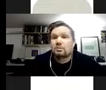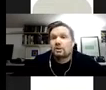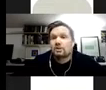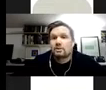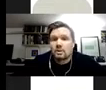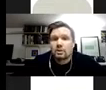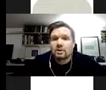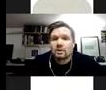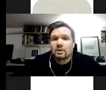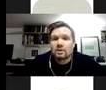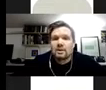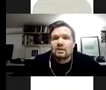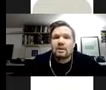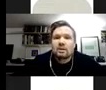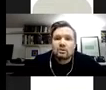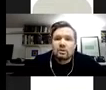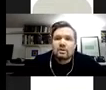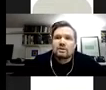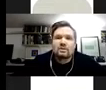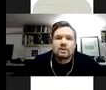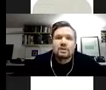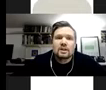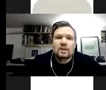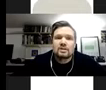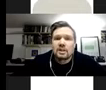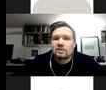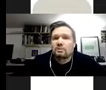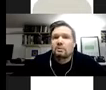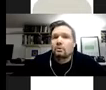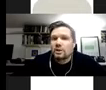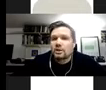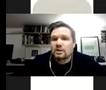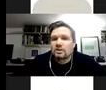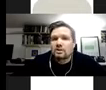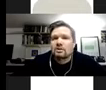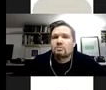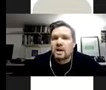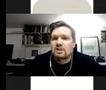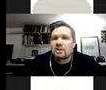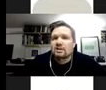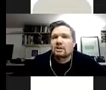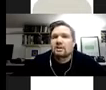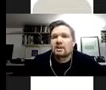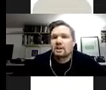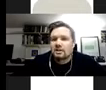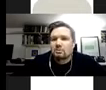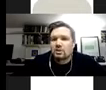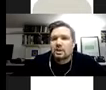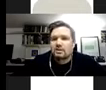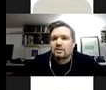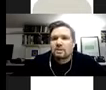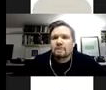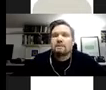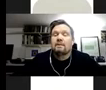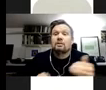public's experience of an artwork. The outlook of conservation has changed from avoiding change to managing inevitable